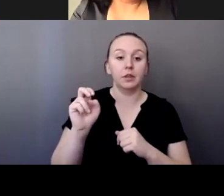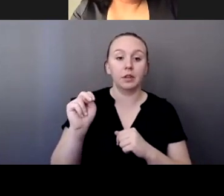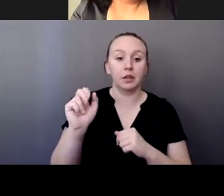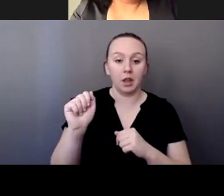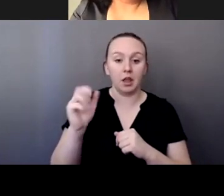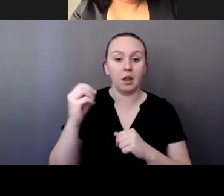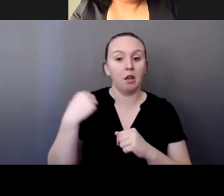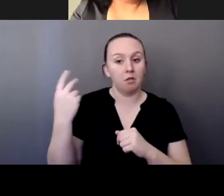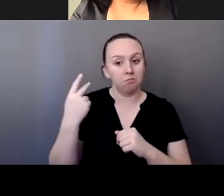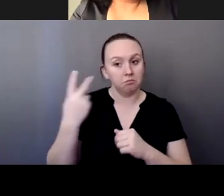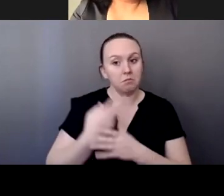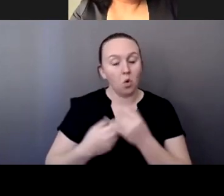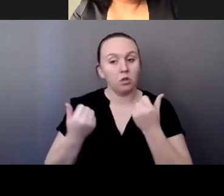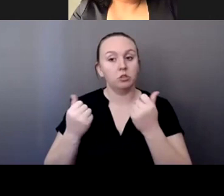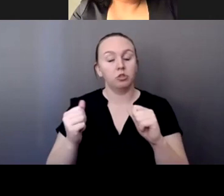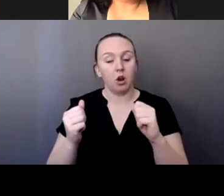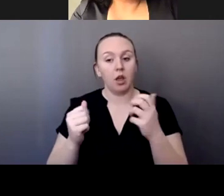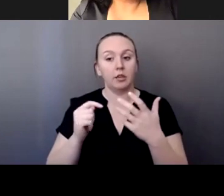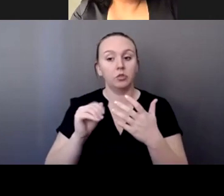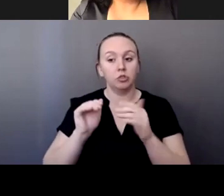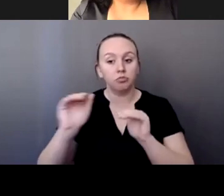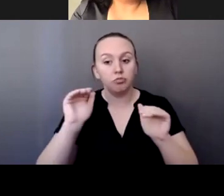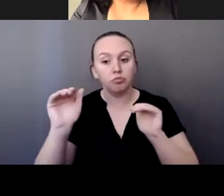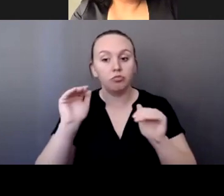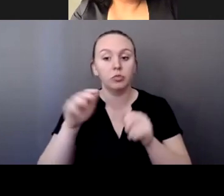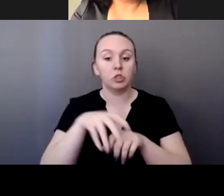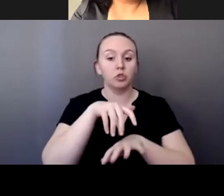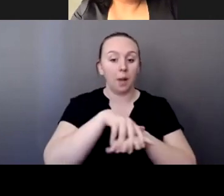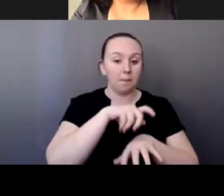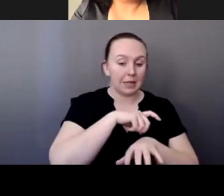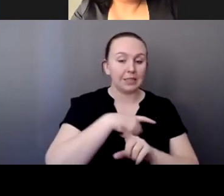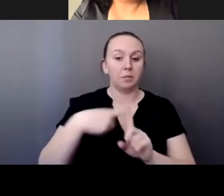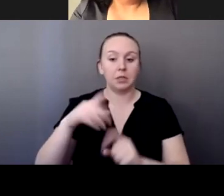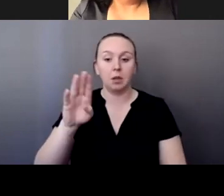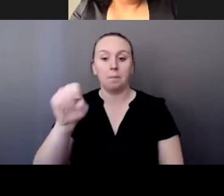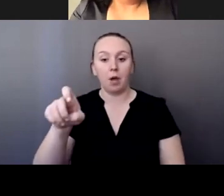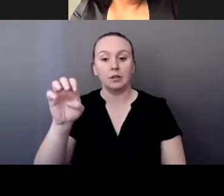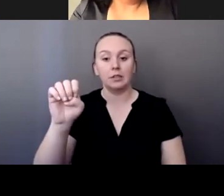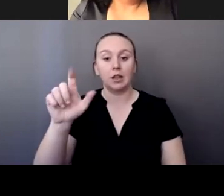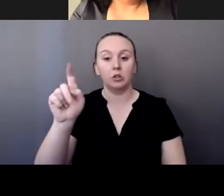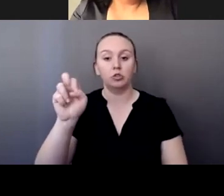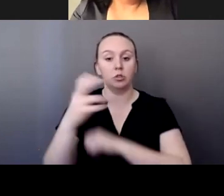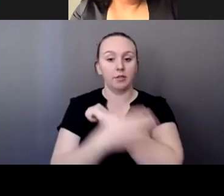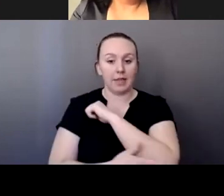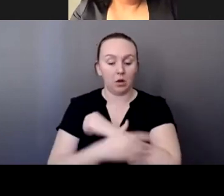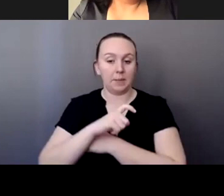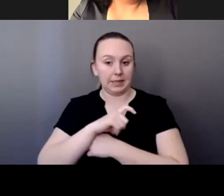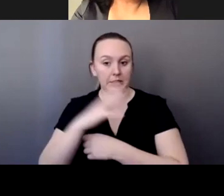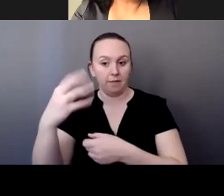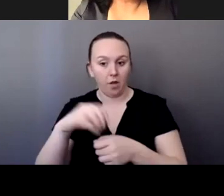our tribal police and Box Elder County involved. There have been, uh, new, um,